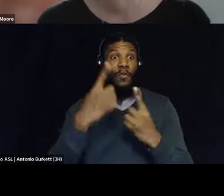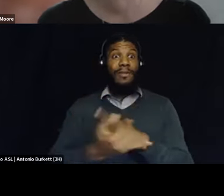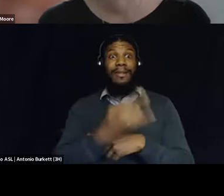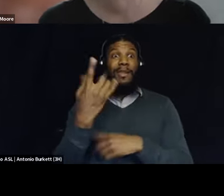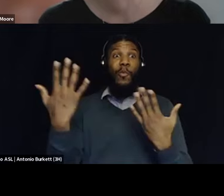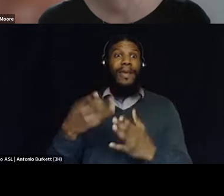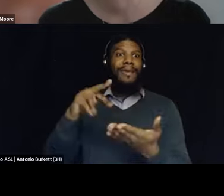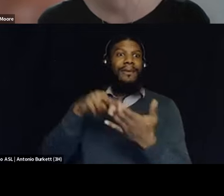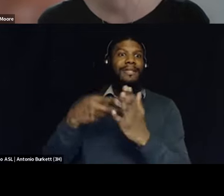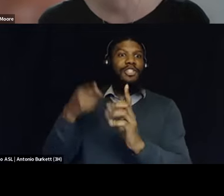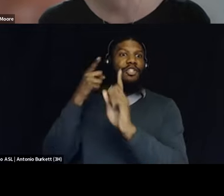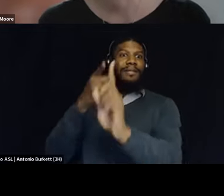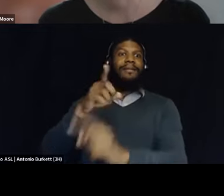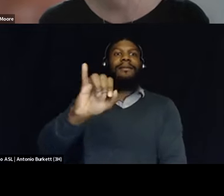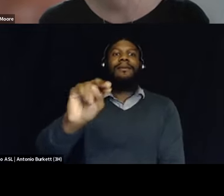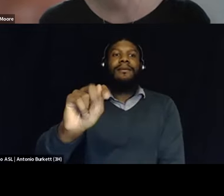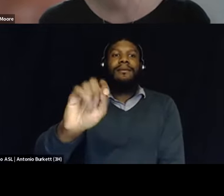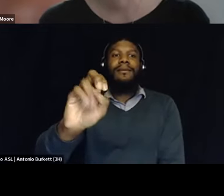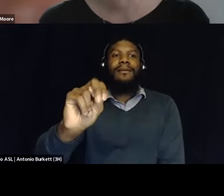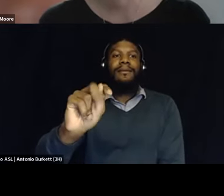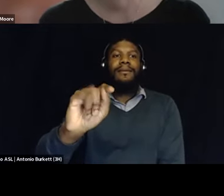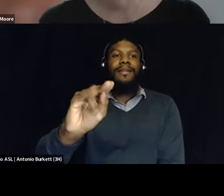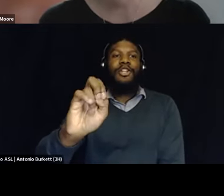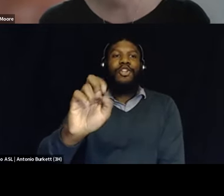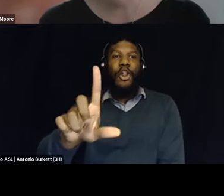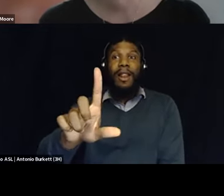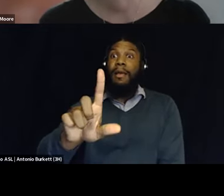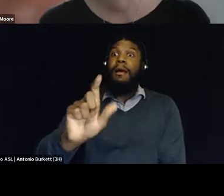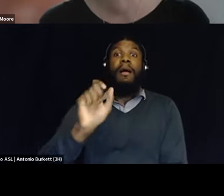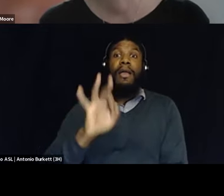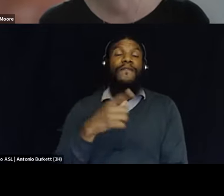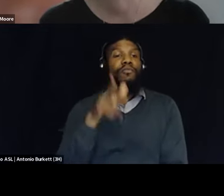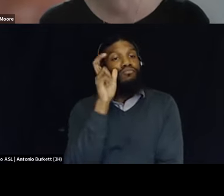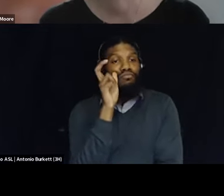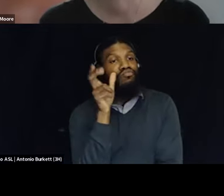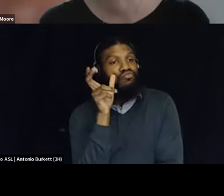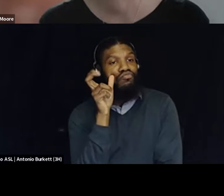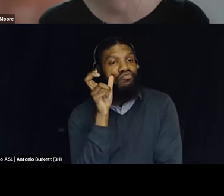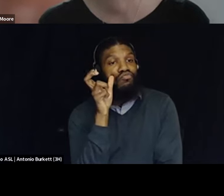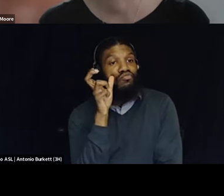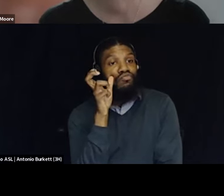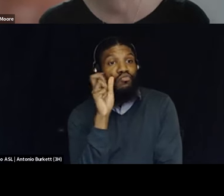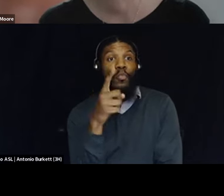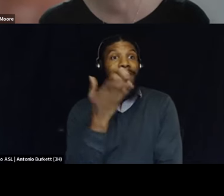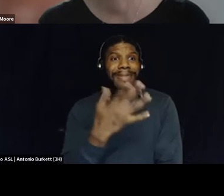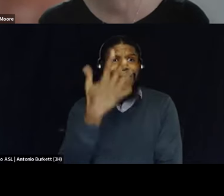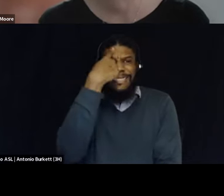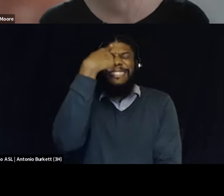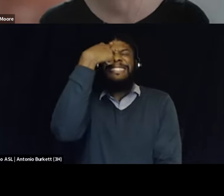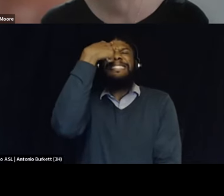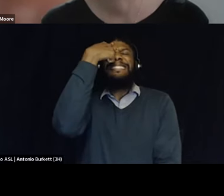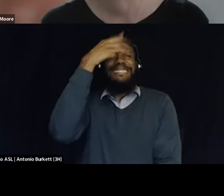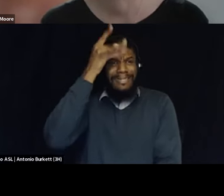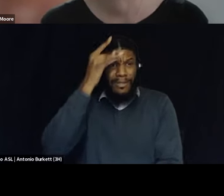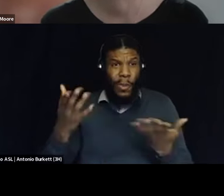intentional if nothing else people better leave this this event understanding that everything that they're dealing with it